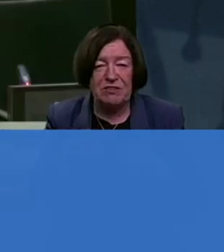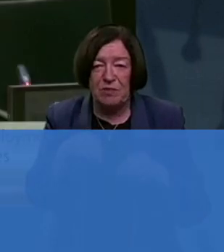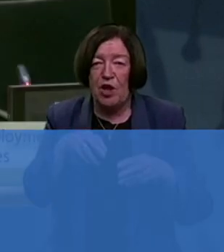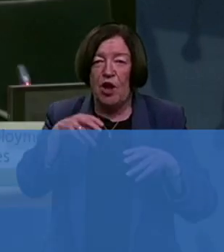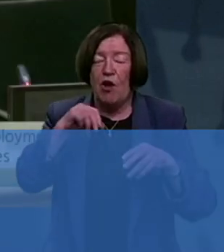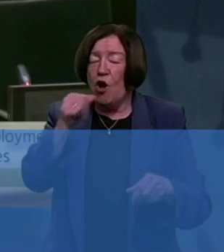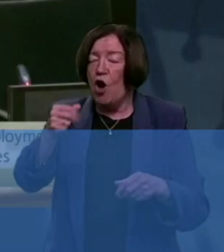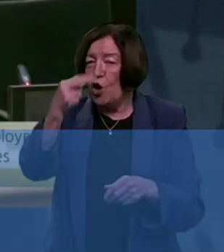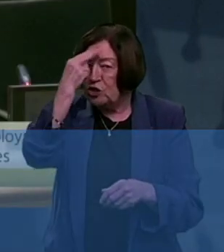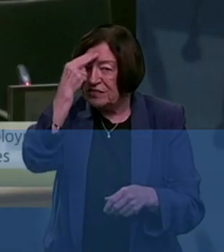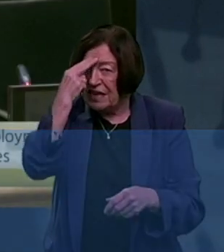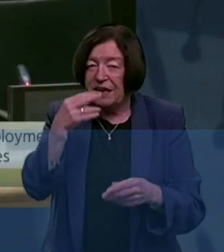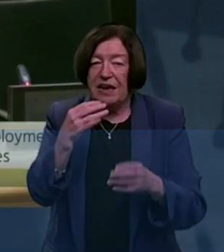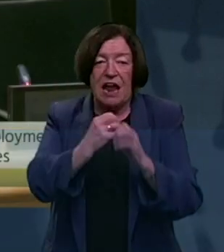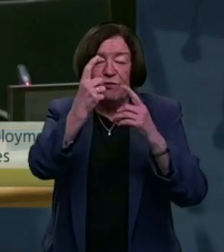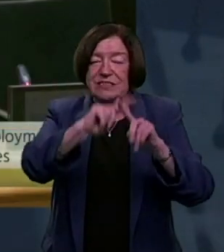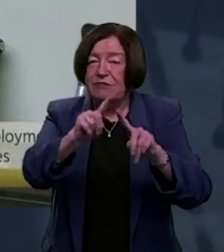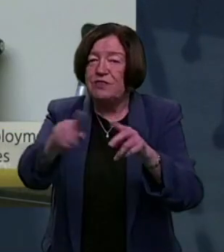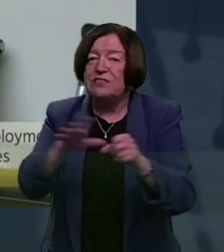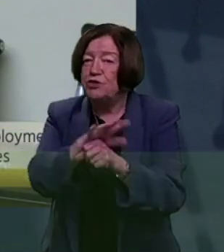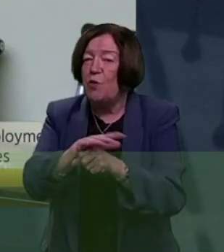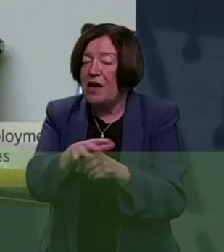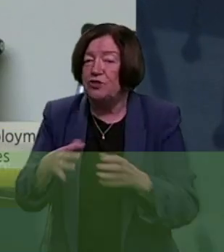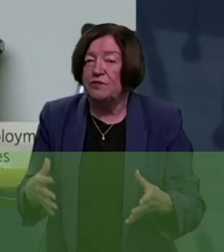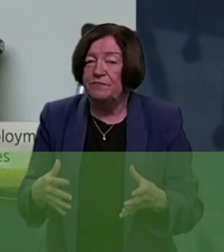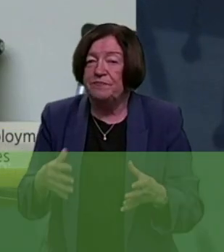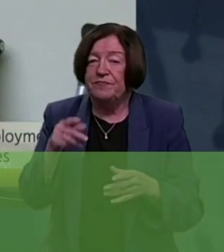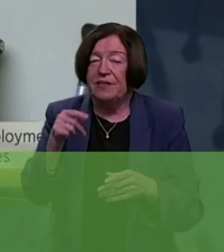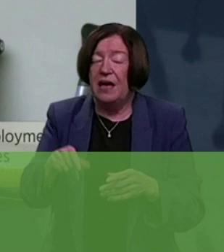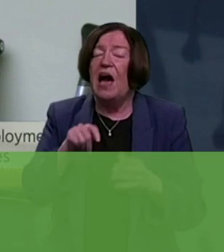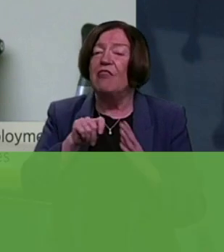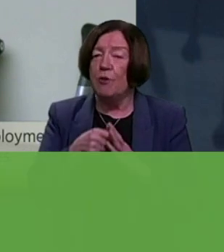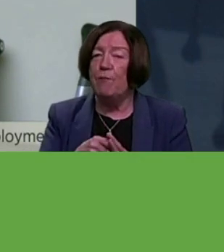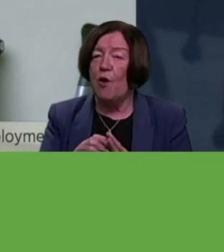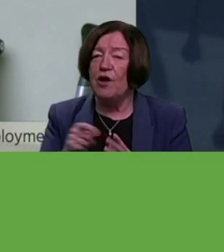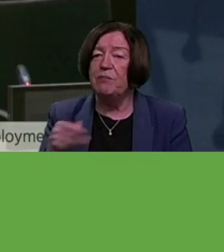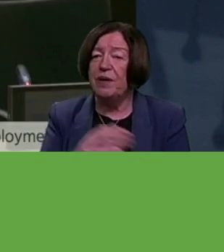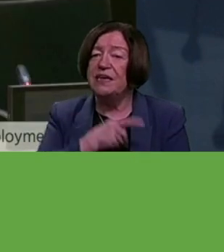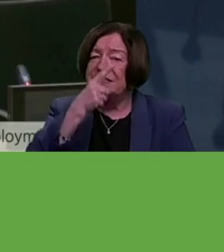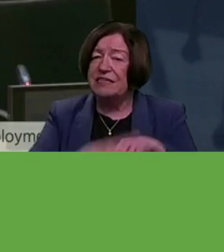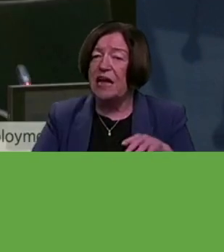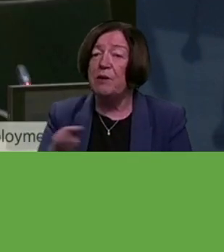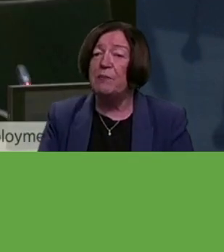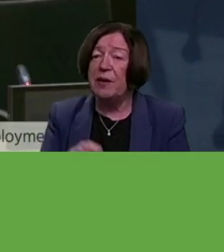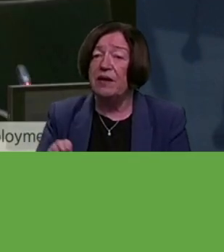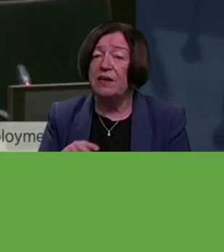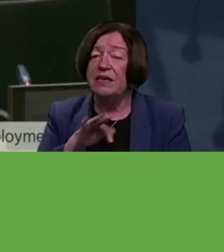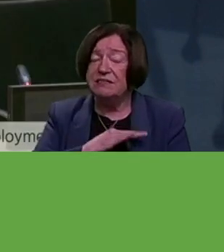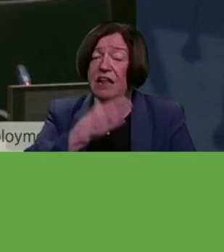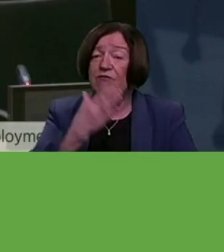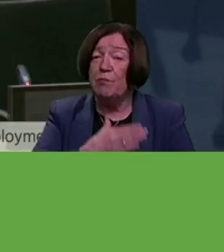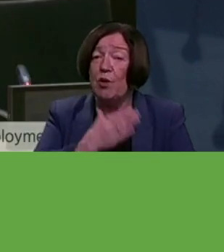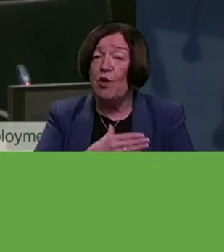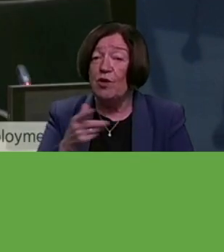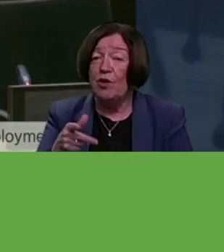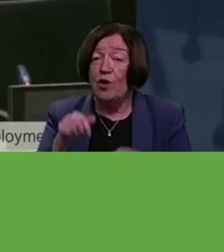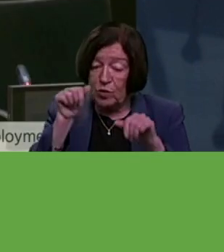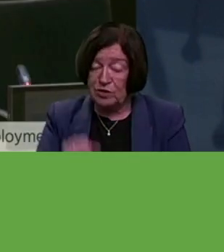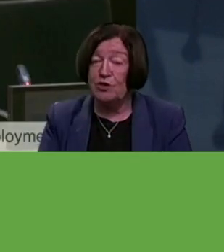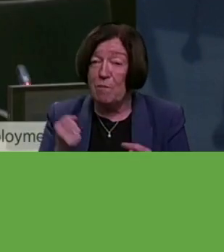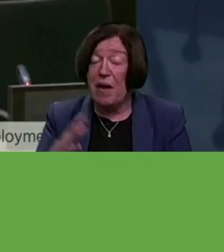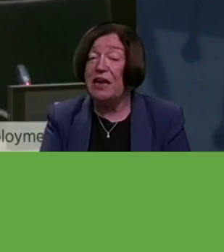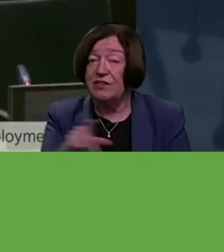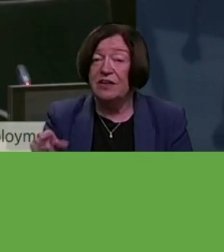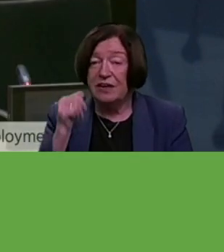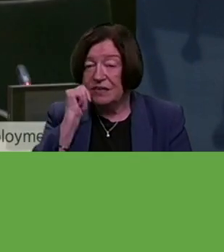in that everyone's sort of situation is kind of different. And the point has been made here by disabled people that self-employment will suit many of